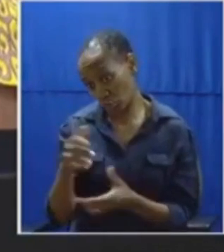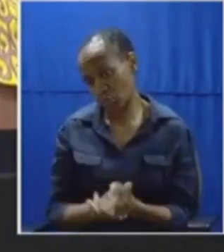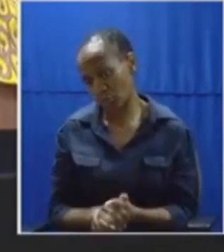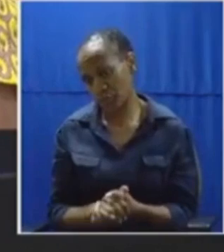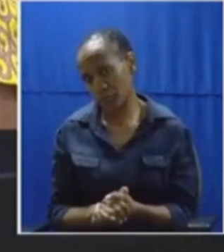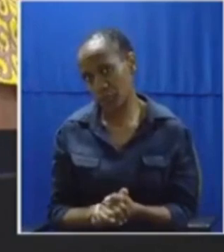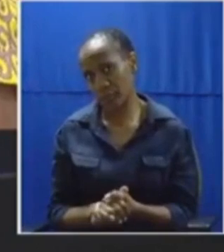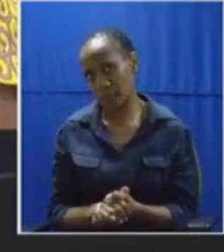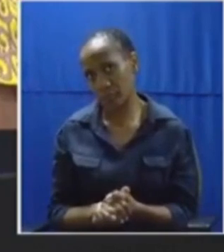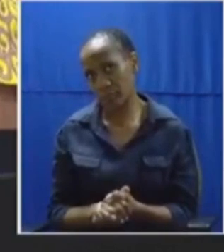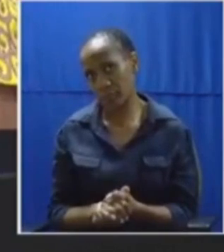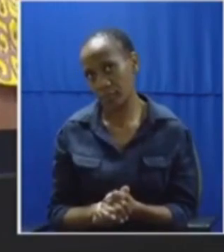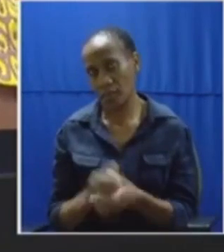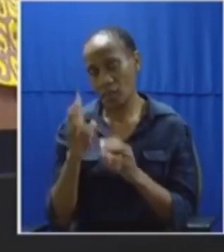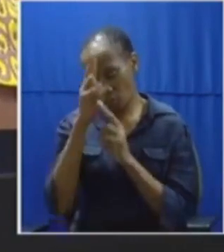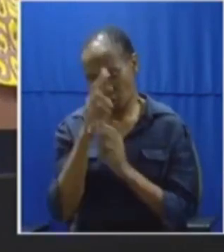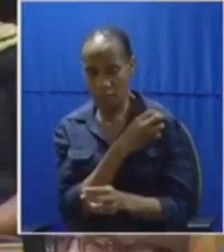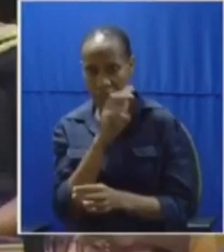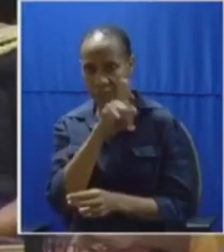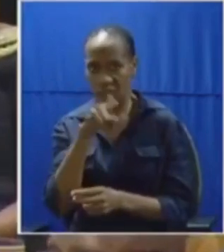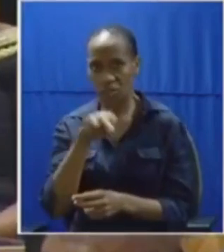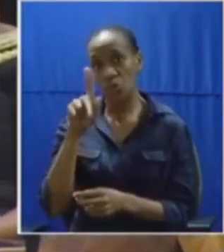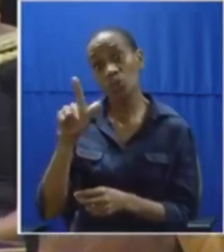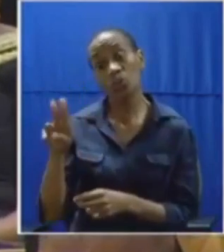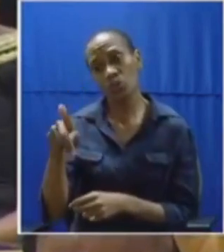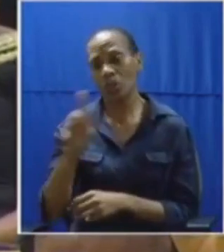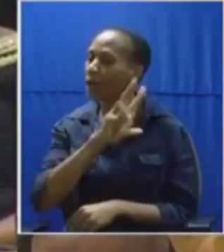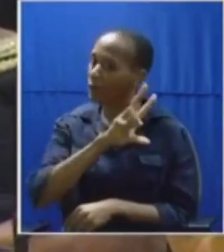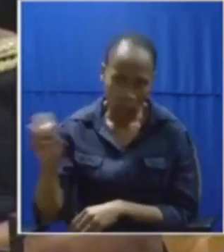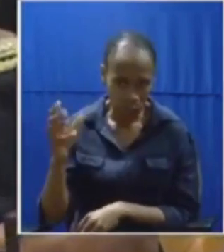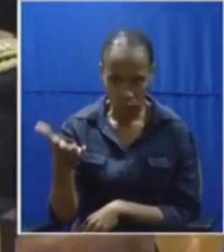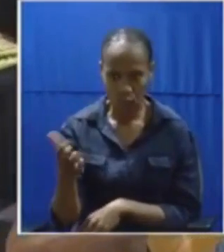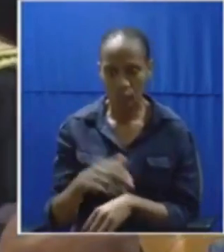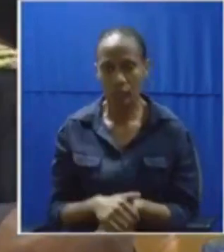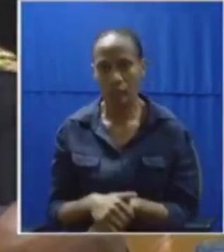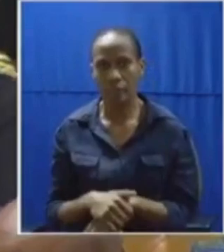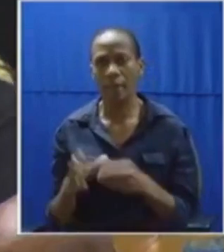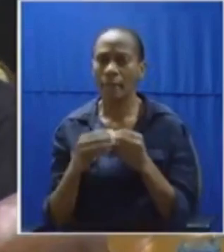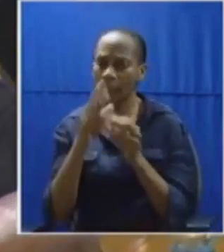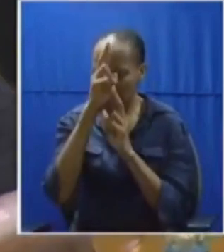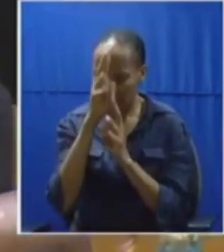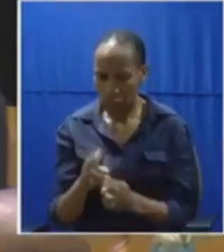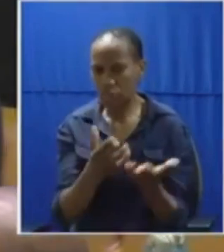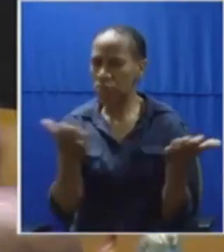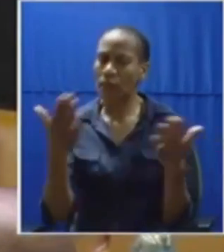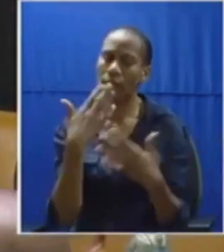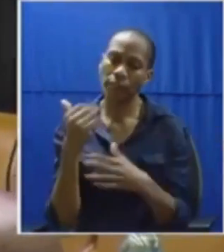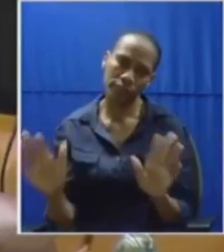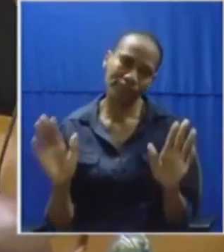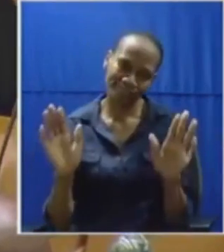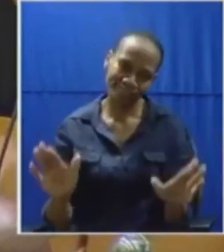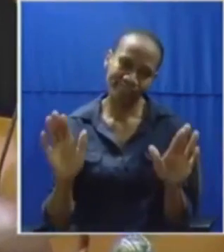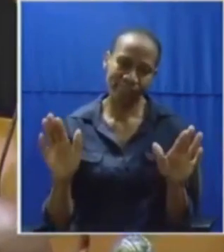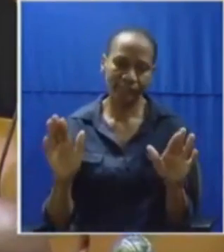Honorable Minister Zulu. No. Honorable members. Can we have some